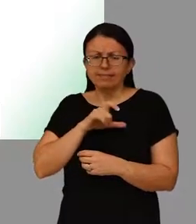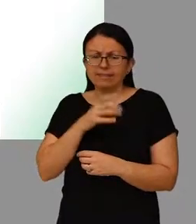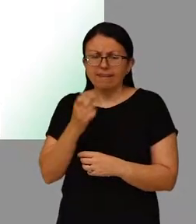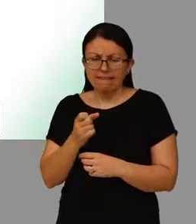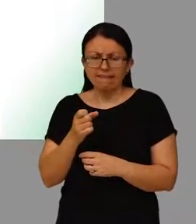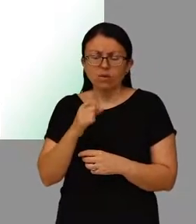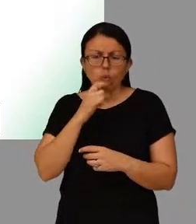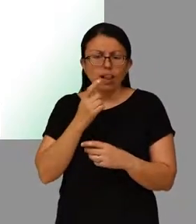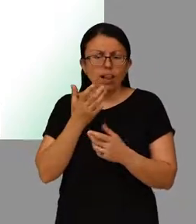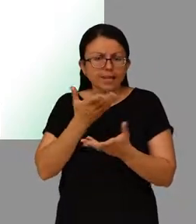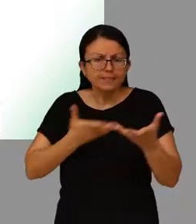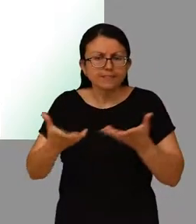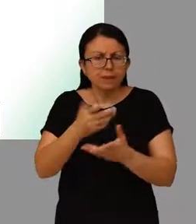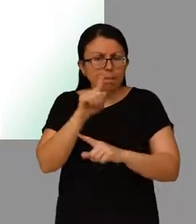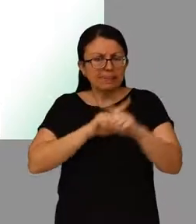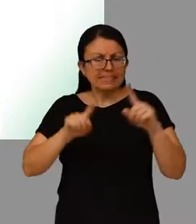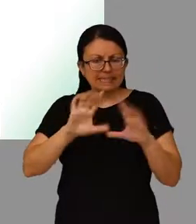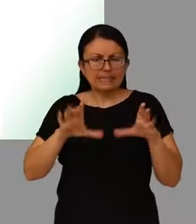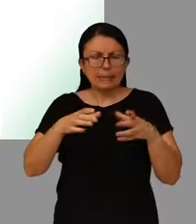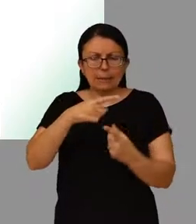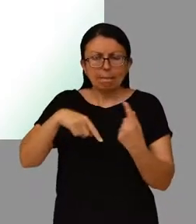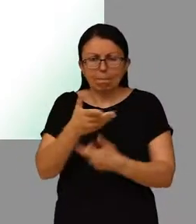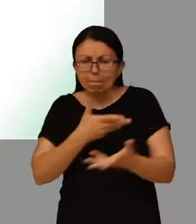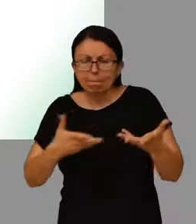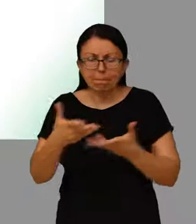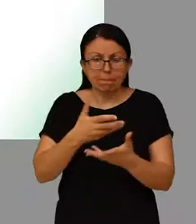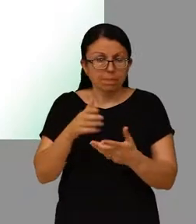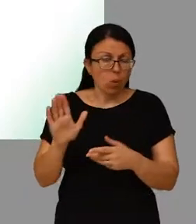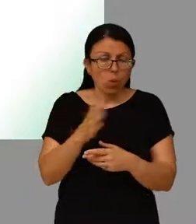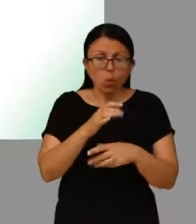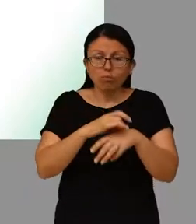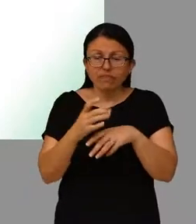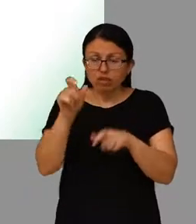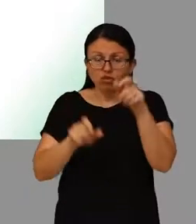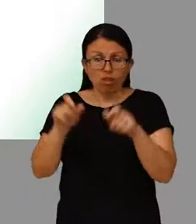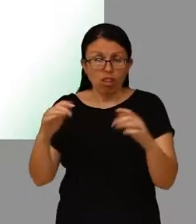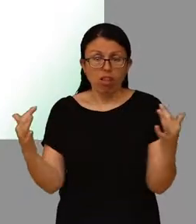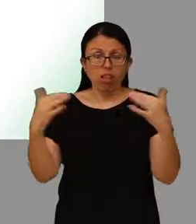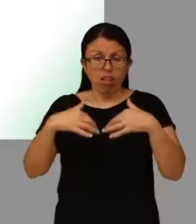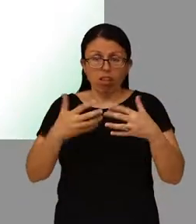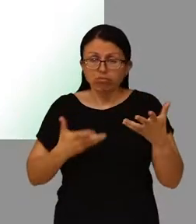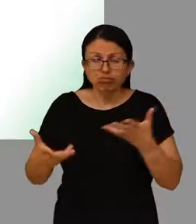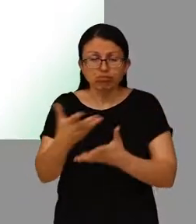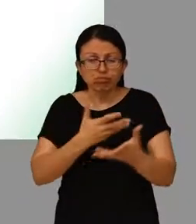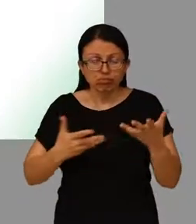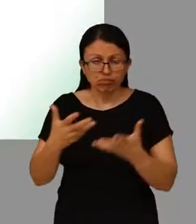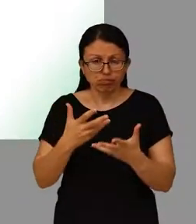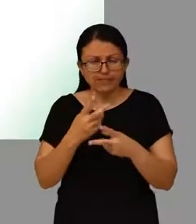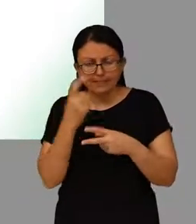suspected cancer are discussed at a weekly multidisciplinary team meeting. These are attended by all the professionals